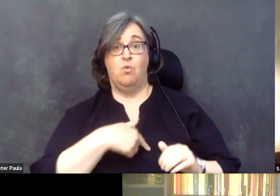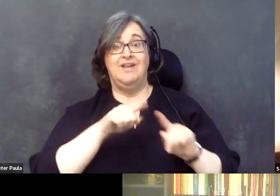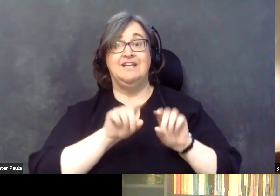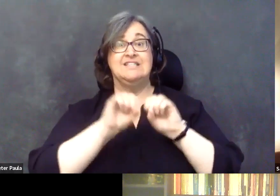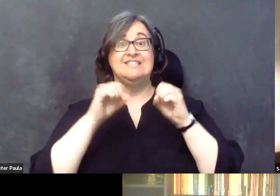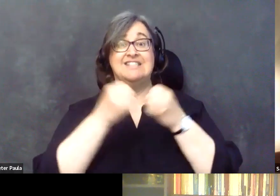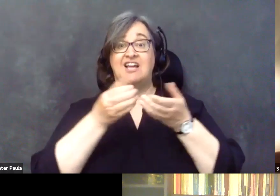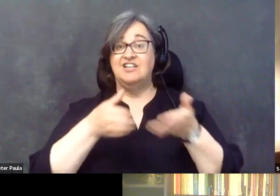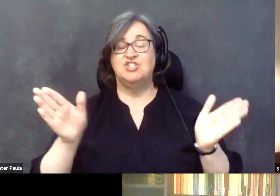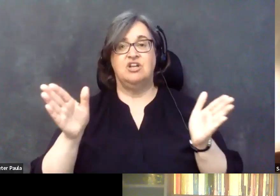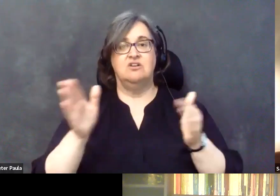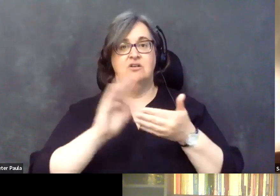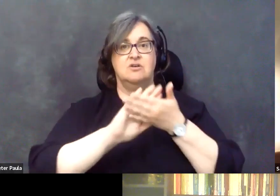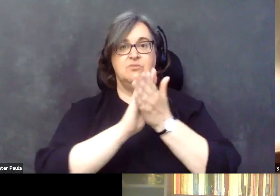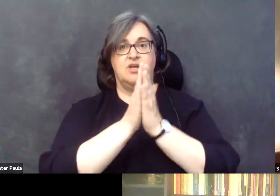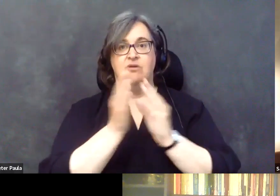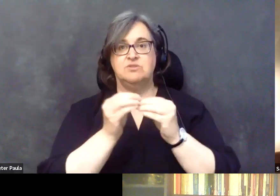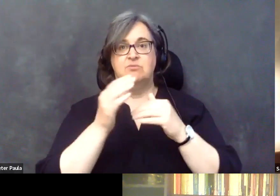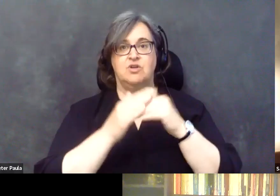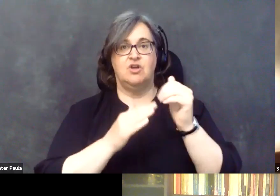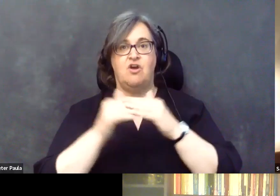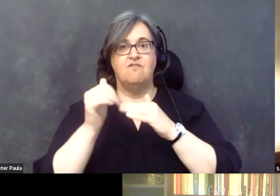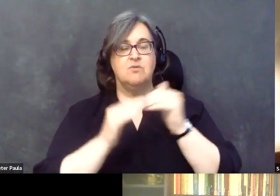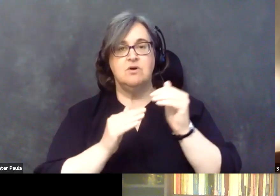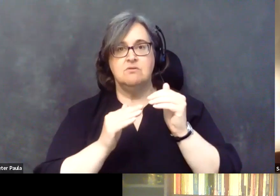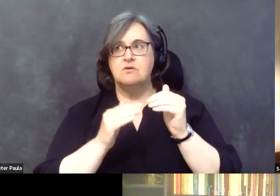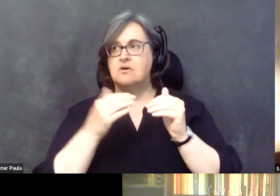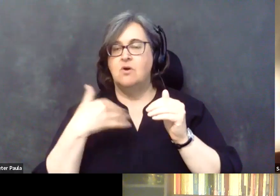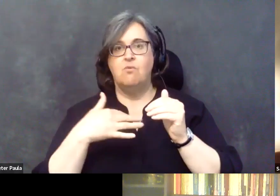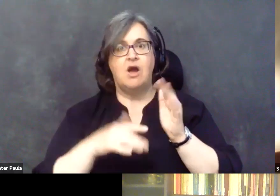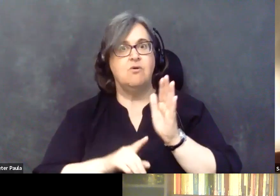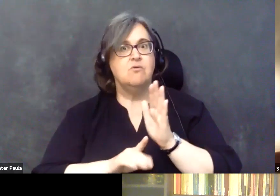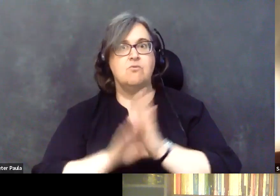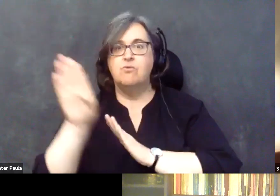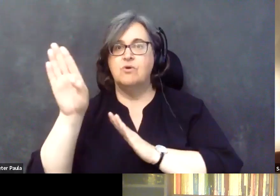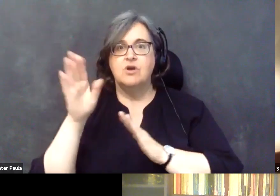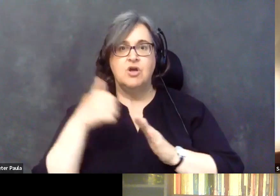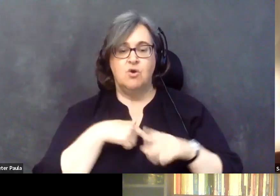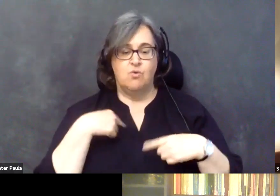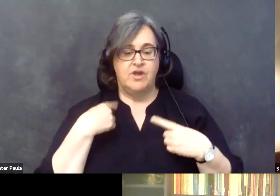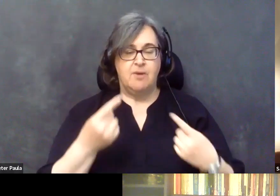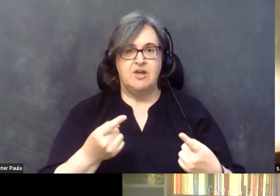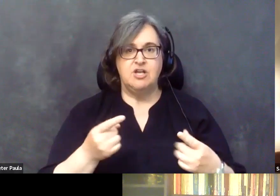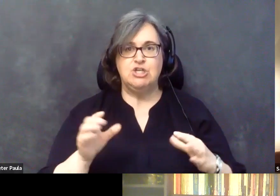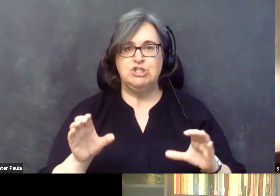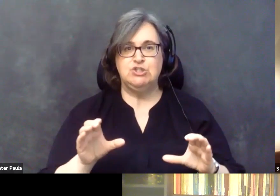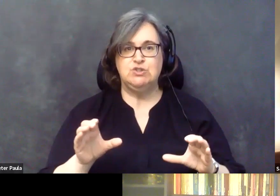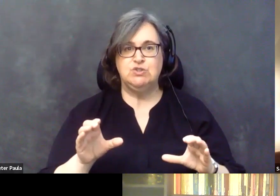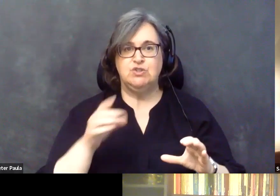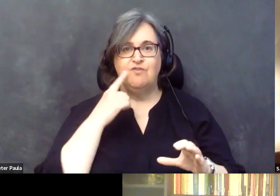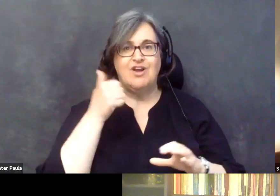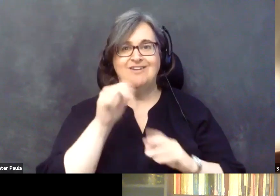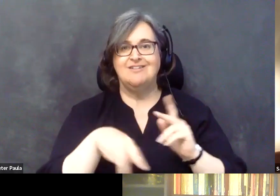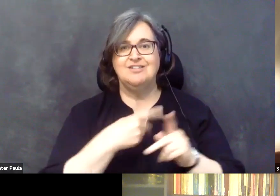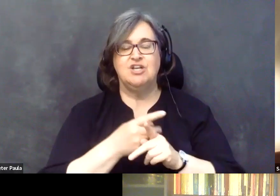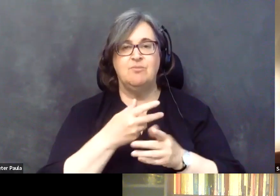just, just really shoots through the roof. When you consider how we've been doing this now for any type